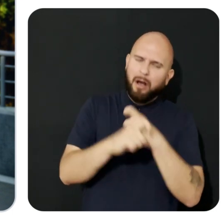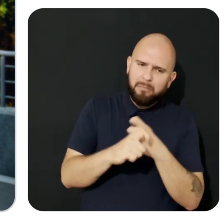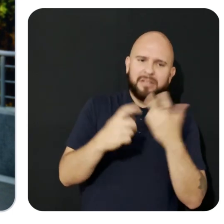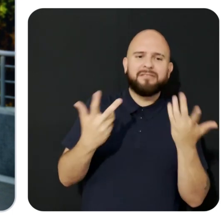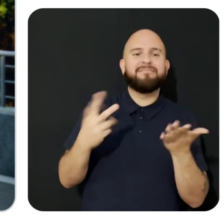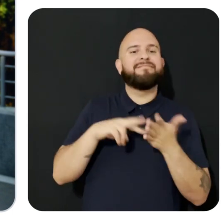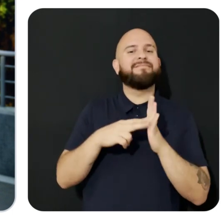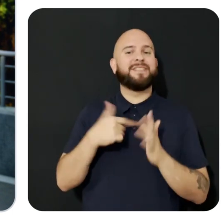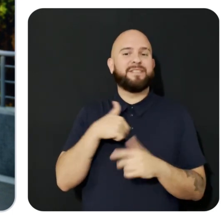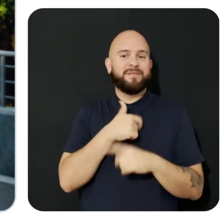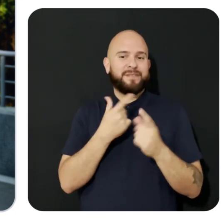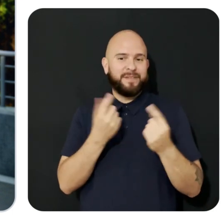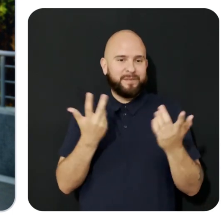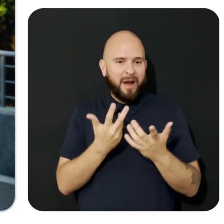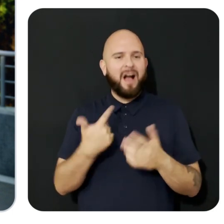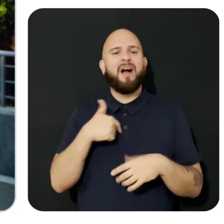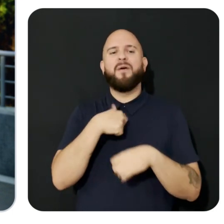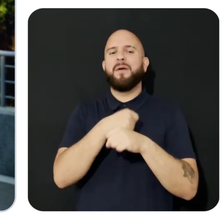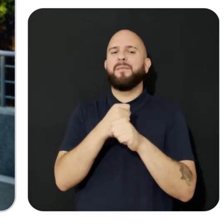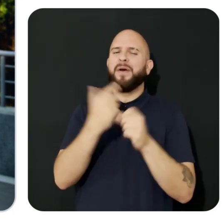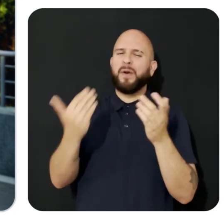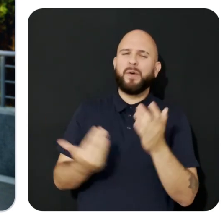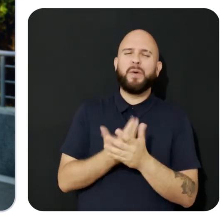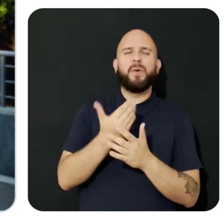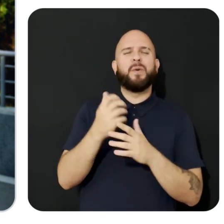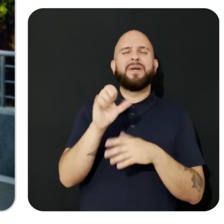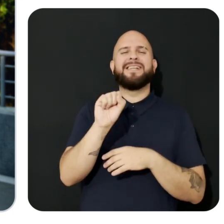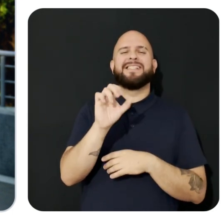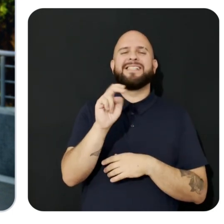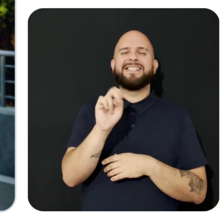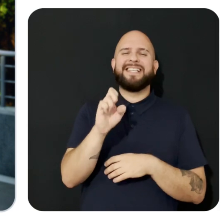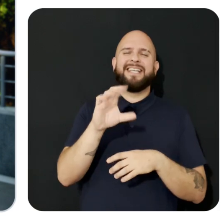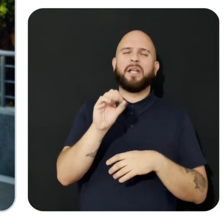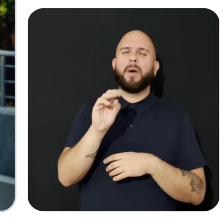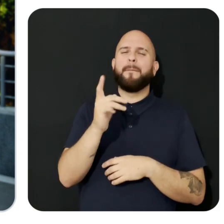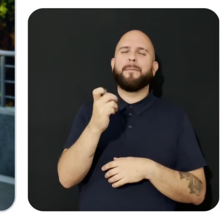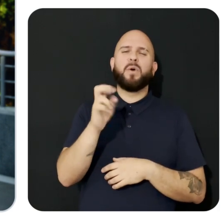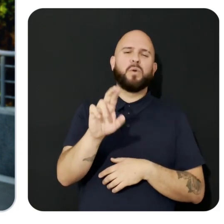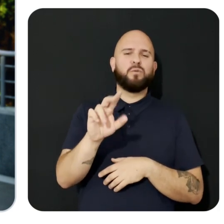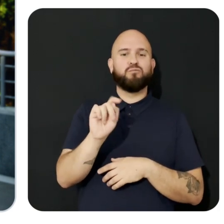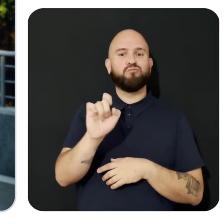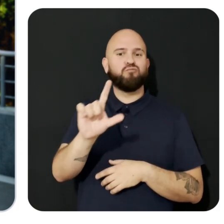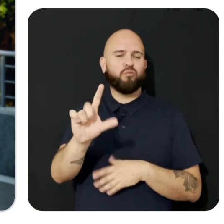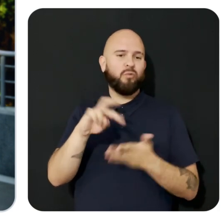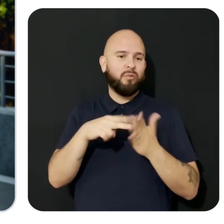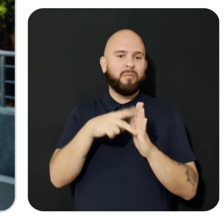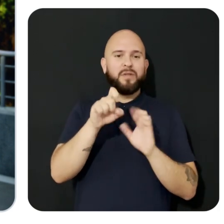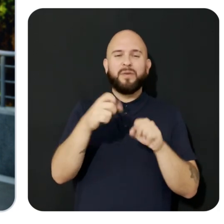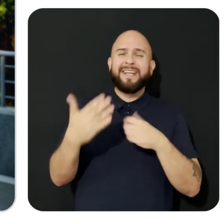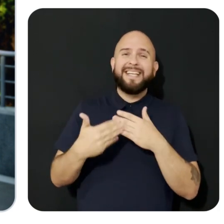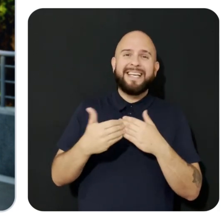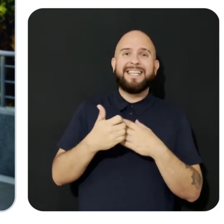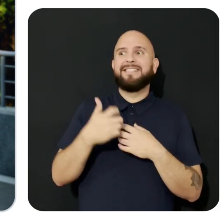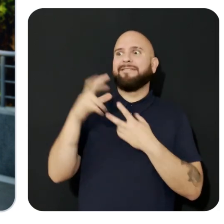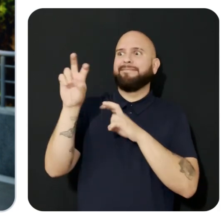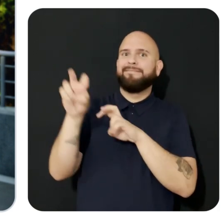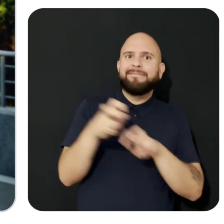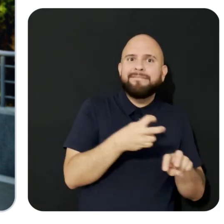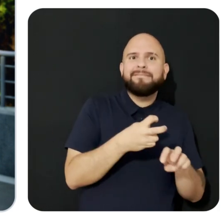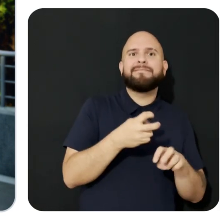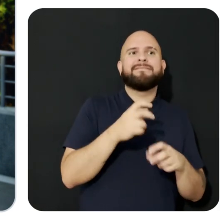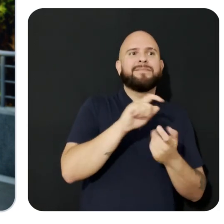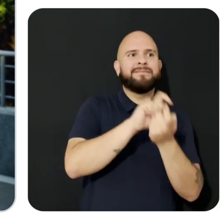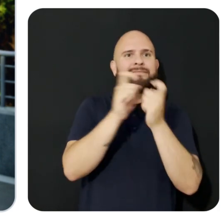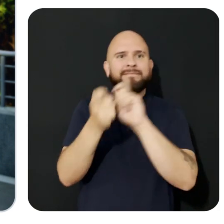Meta Spatial Editor is our new spatial composition tool that lets you easily import, organize, and transform your assets